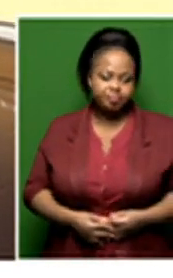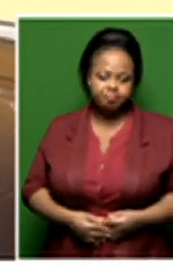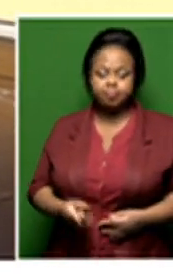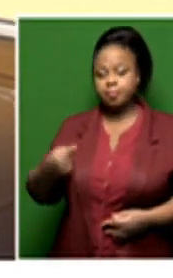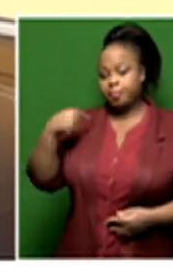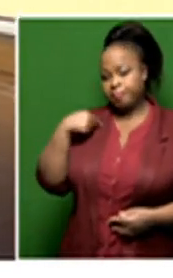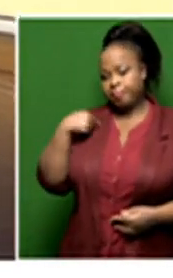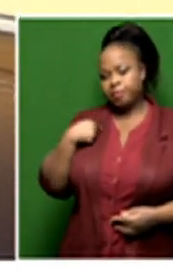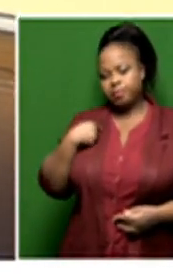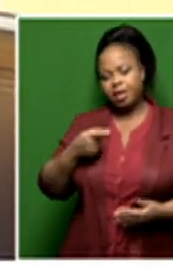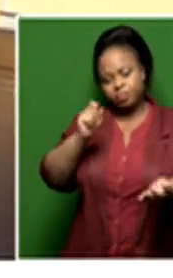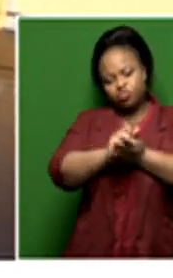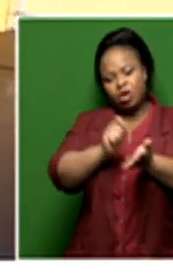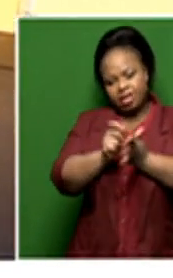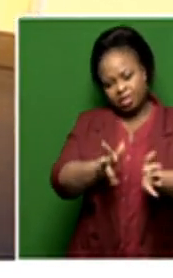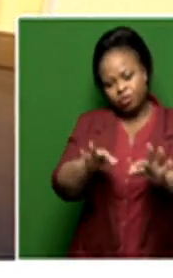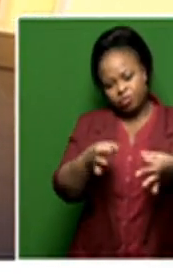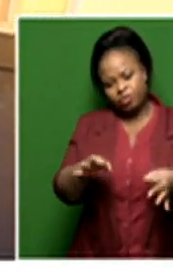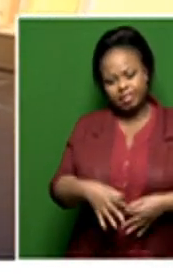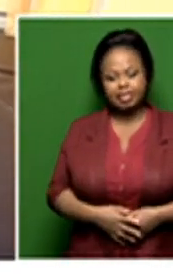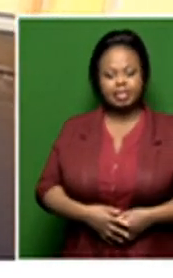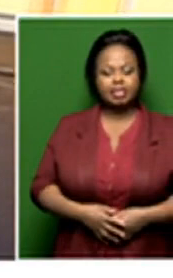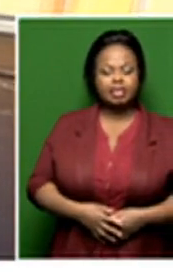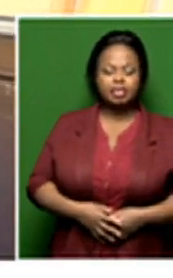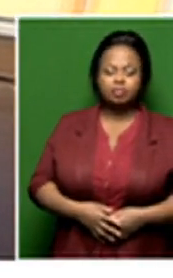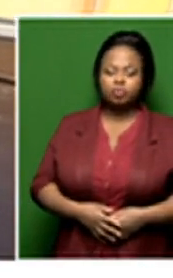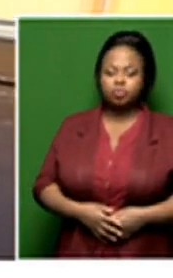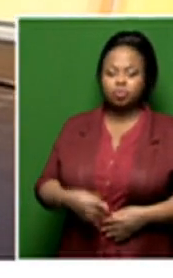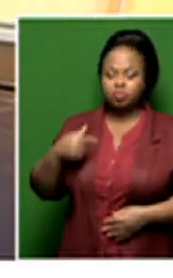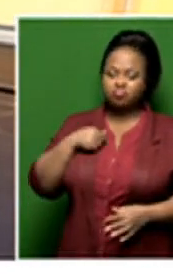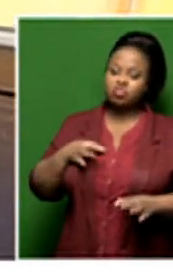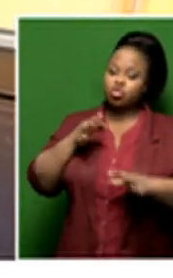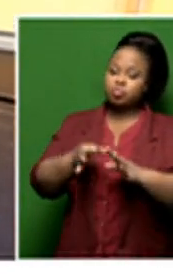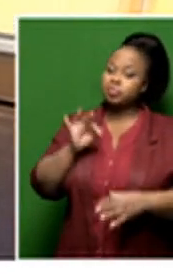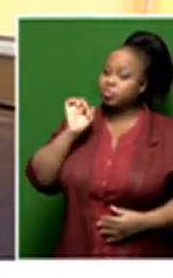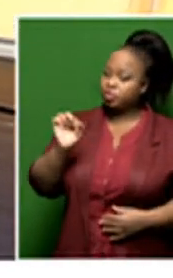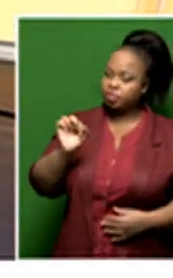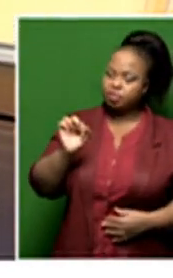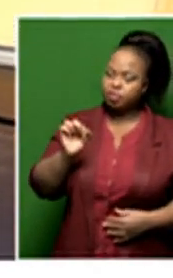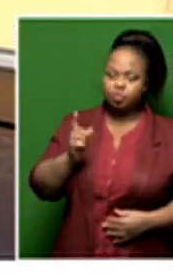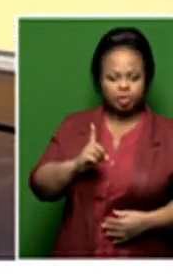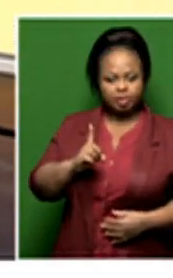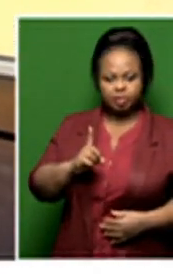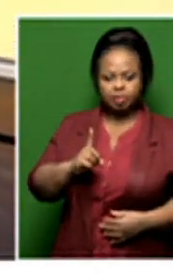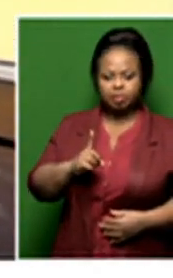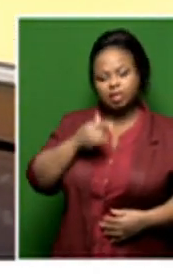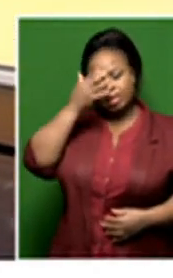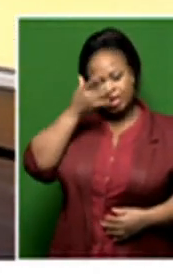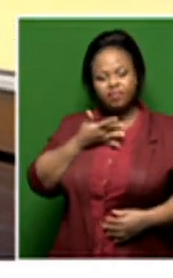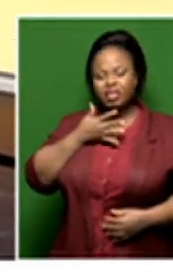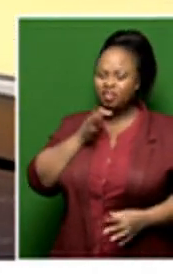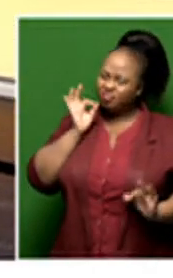a composer, his biggest contribution is the African,